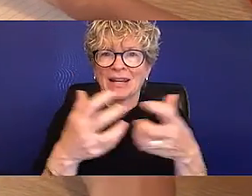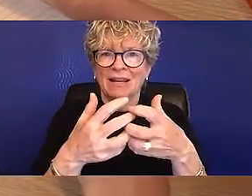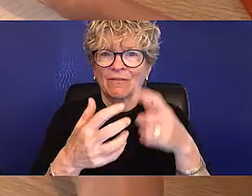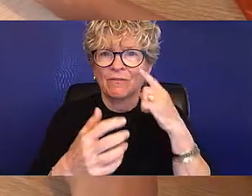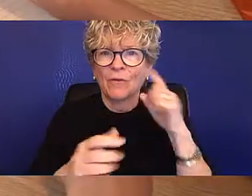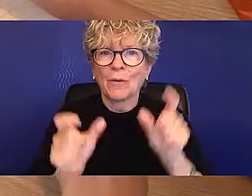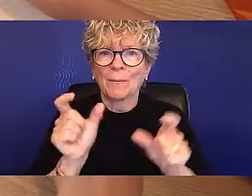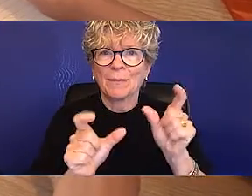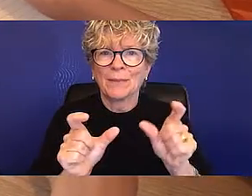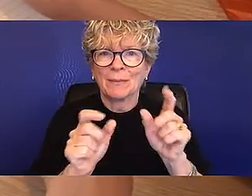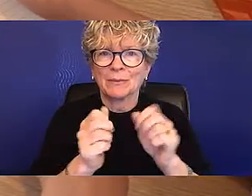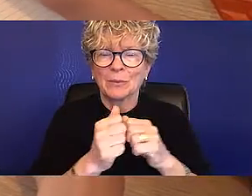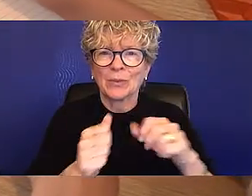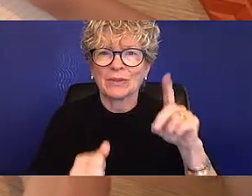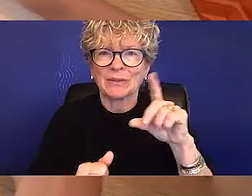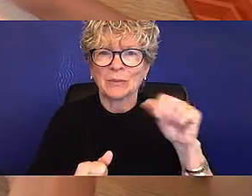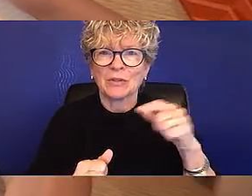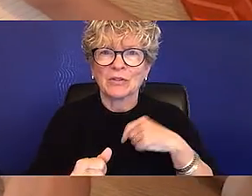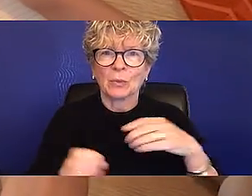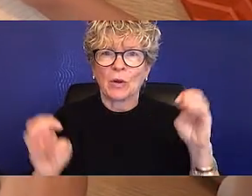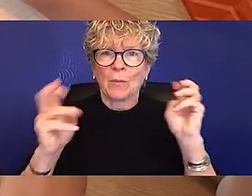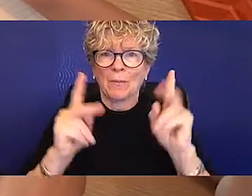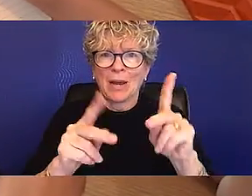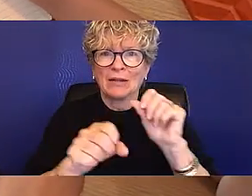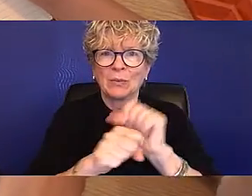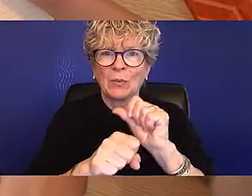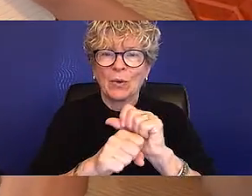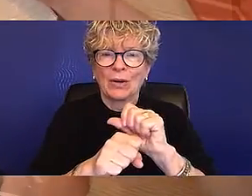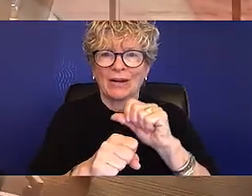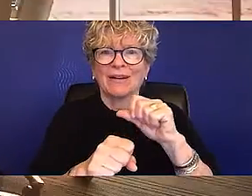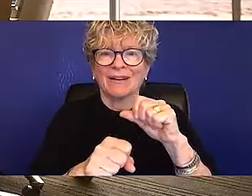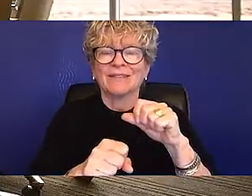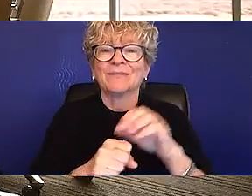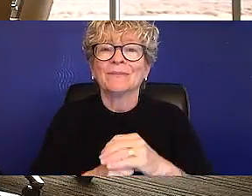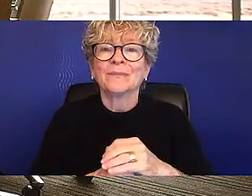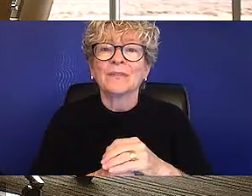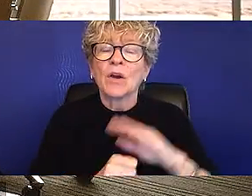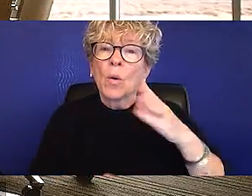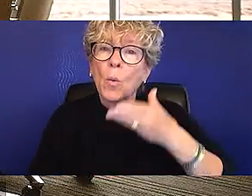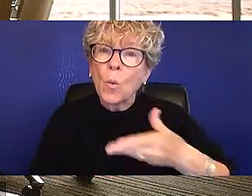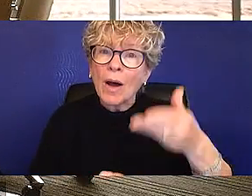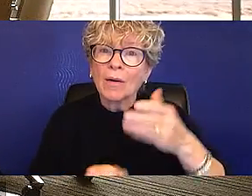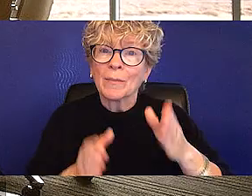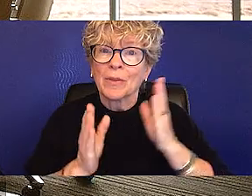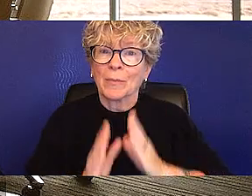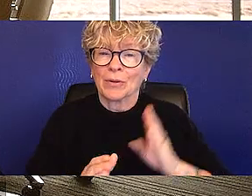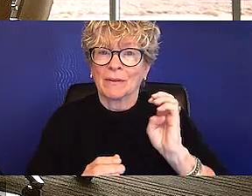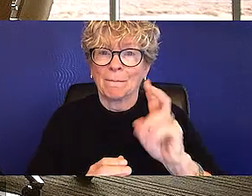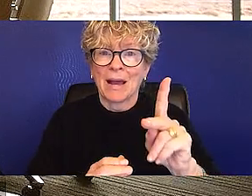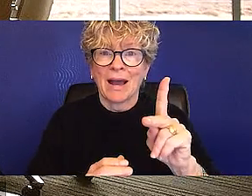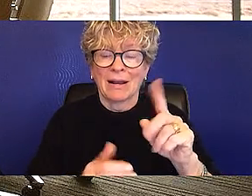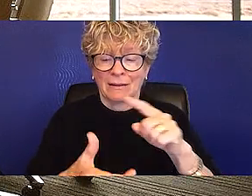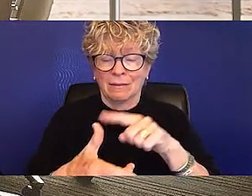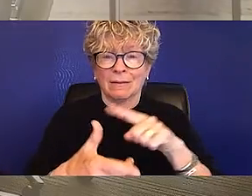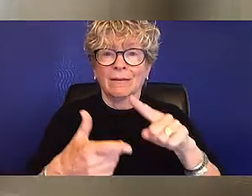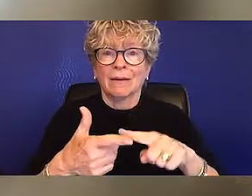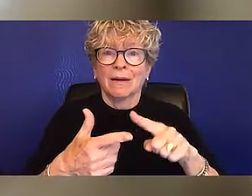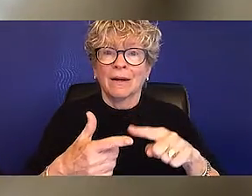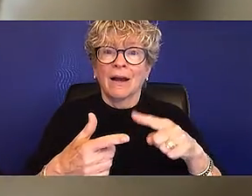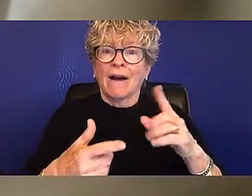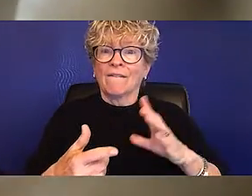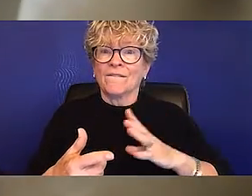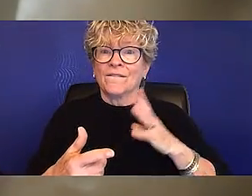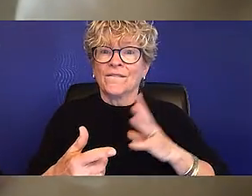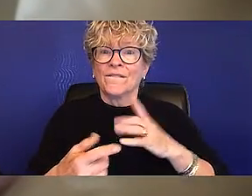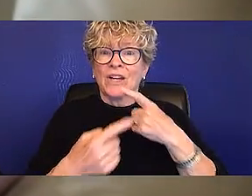disabilities as we return to in-person workplace operations. Welcome the employee back. Send